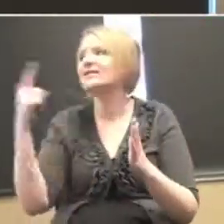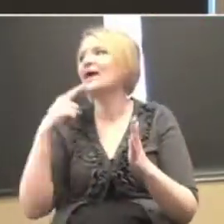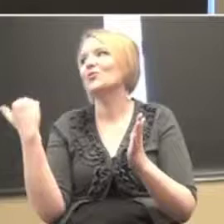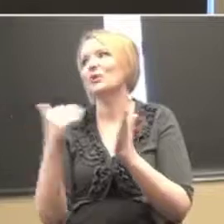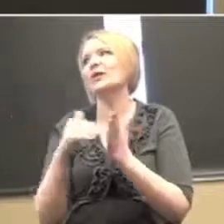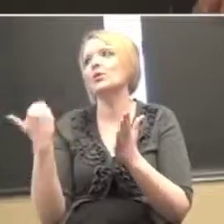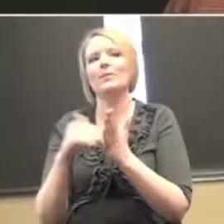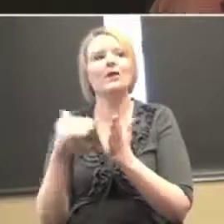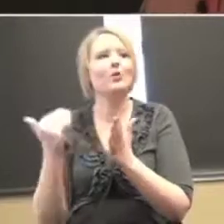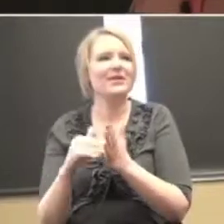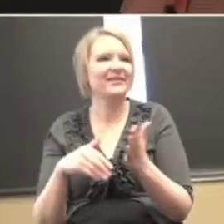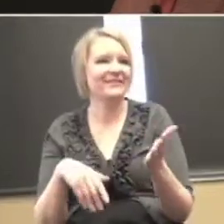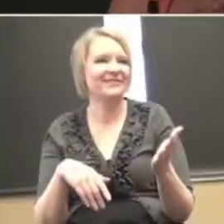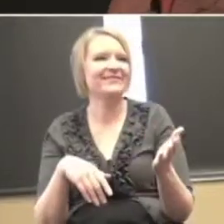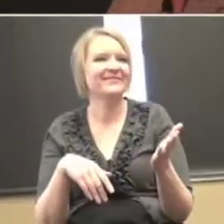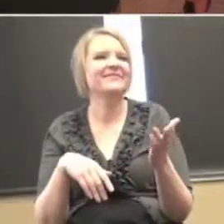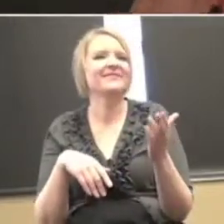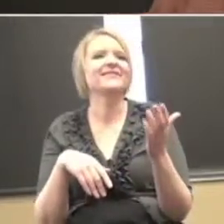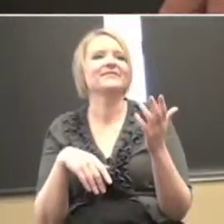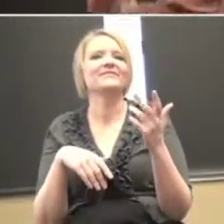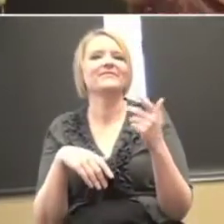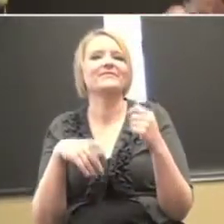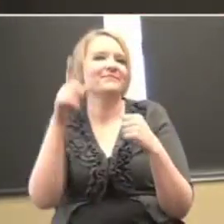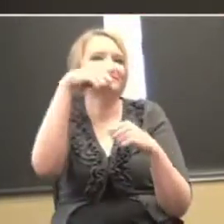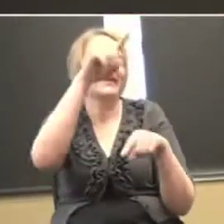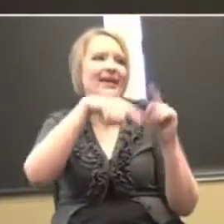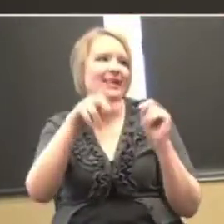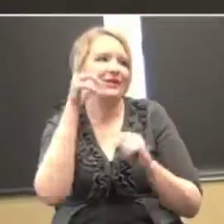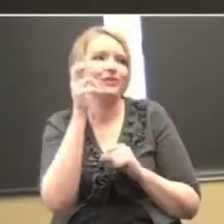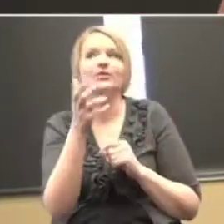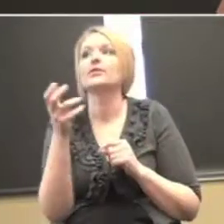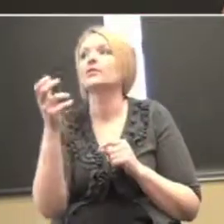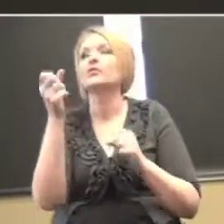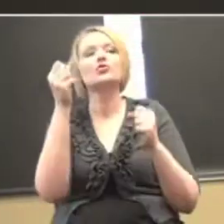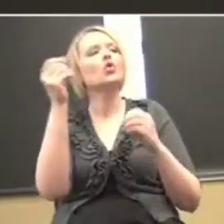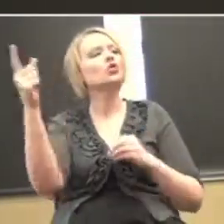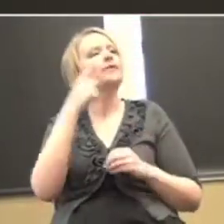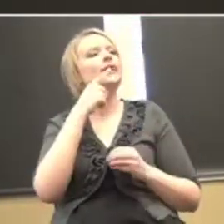Repeat it. Okay. I've to get this down. So what she was saying is that some teachers,